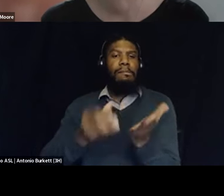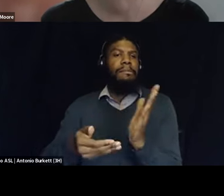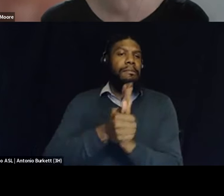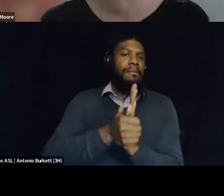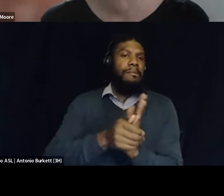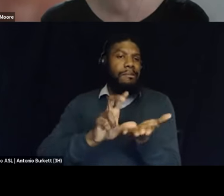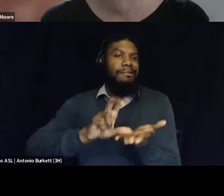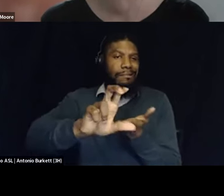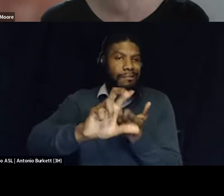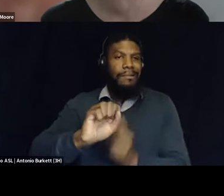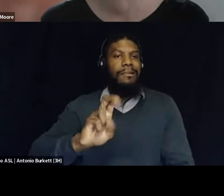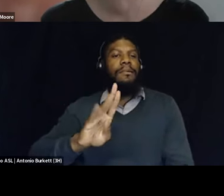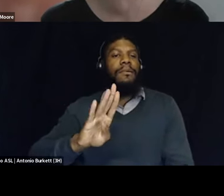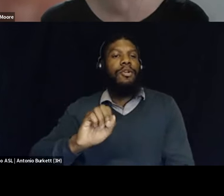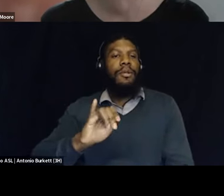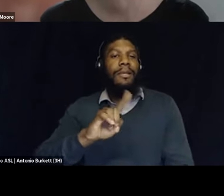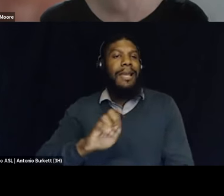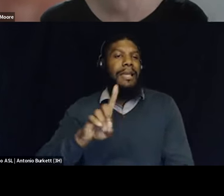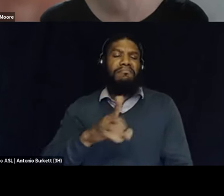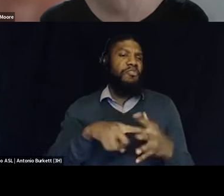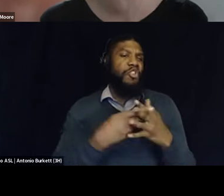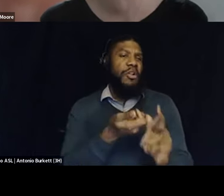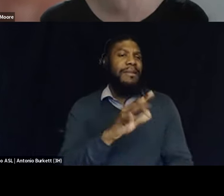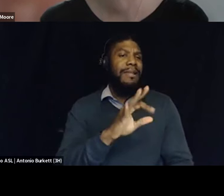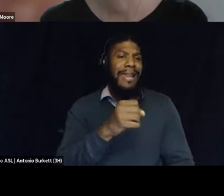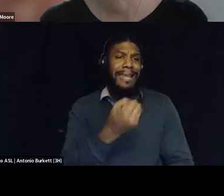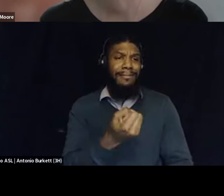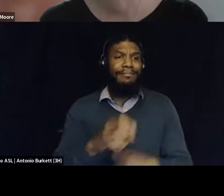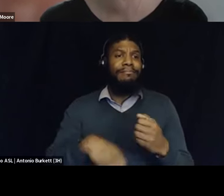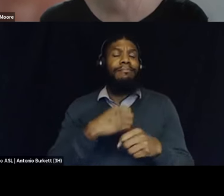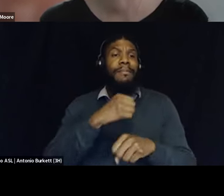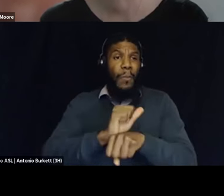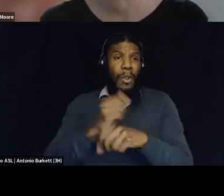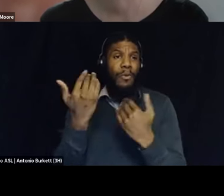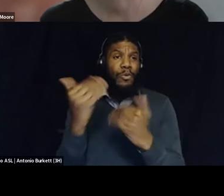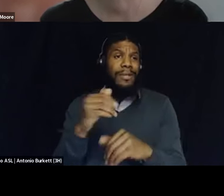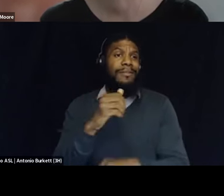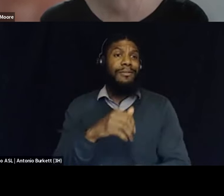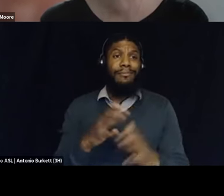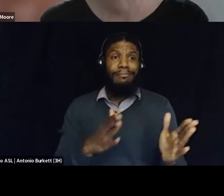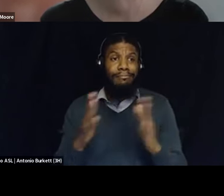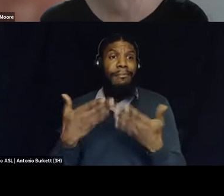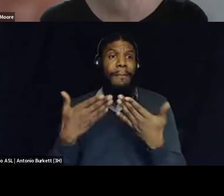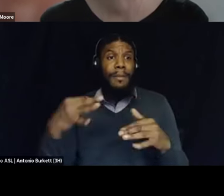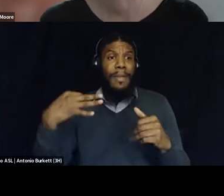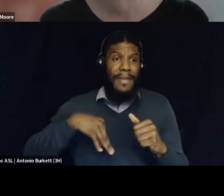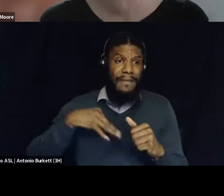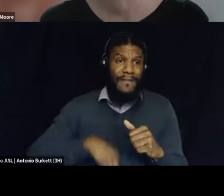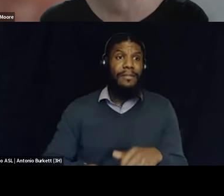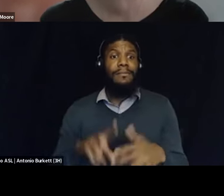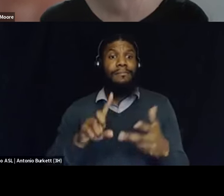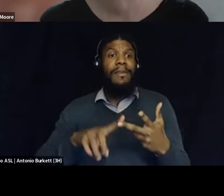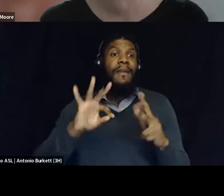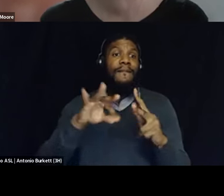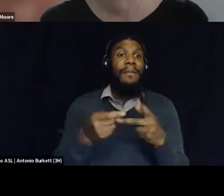employment restrictions 1990s public benefits 1990s family regulation